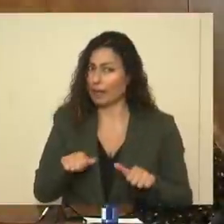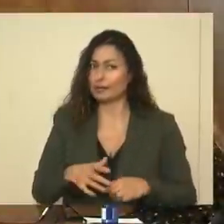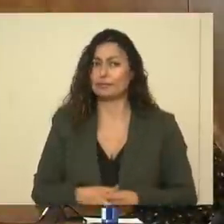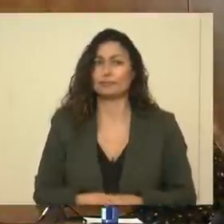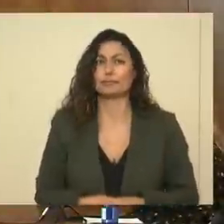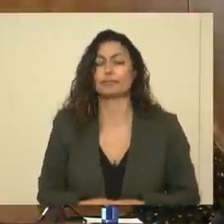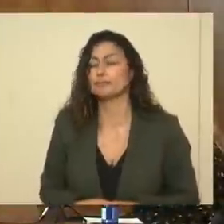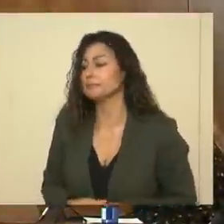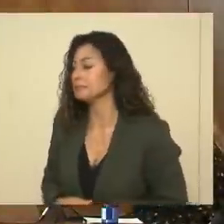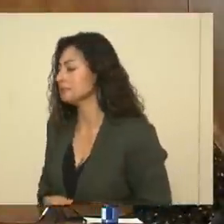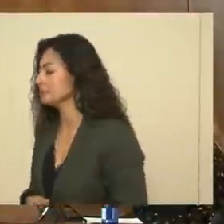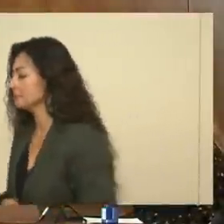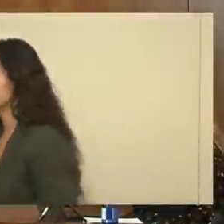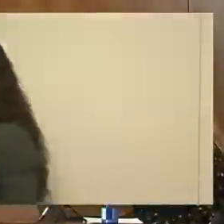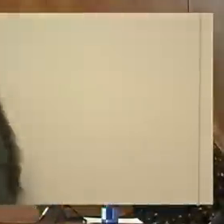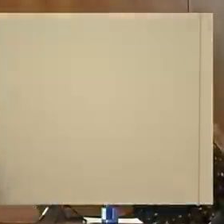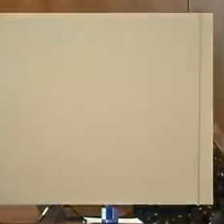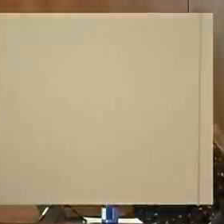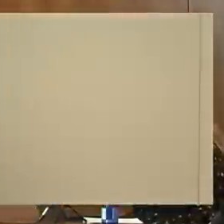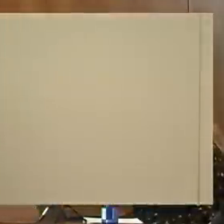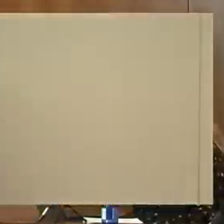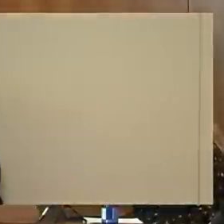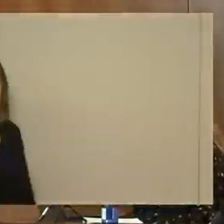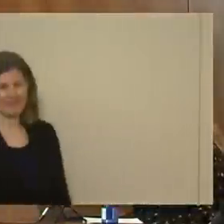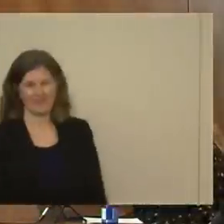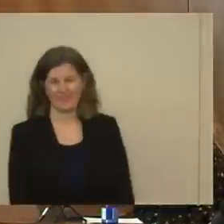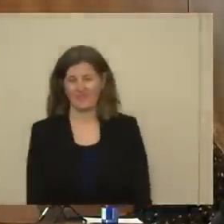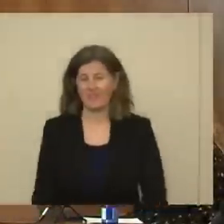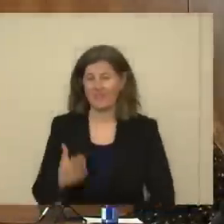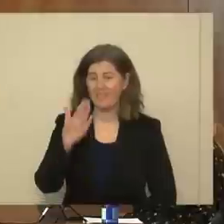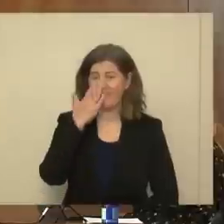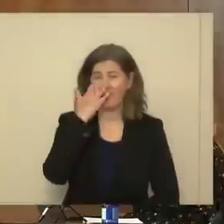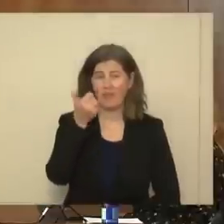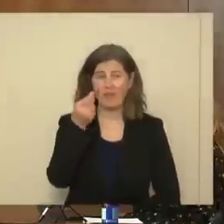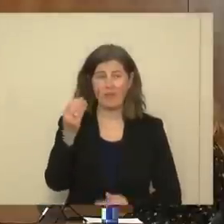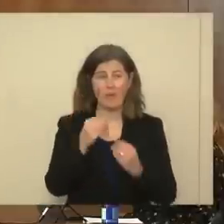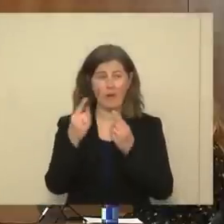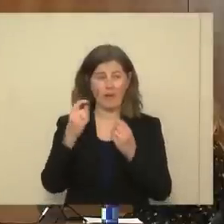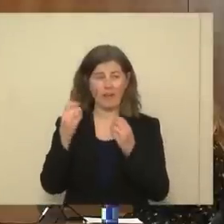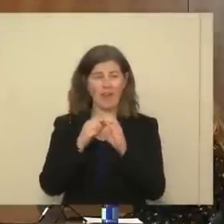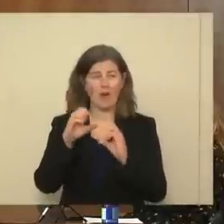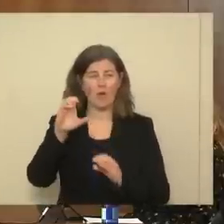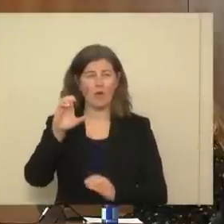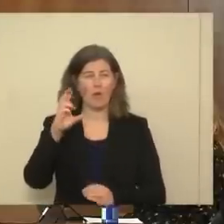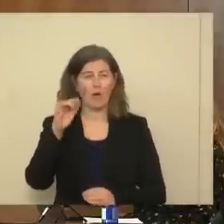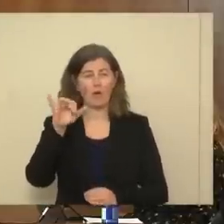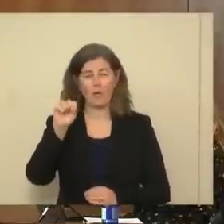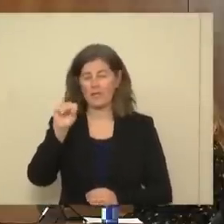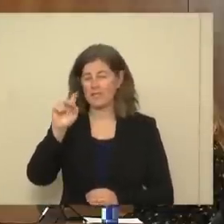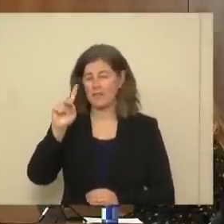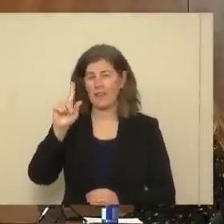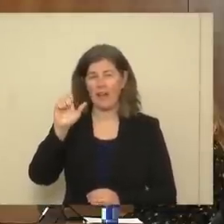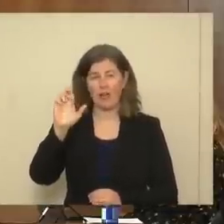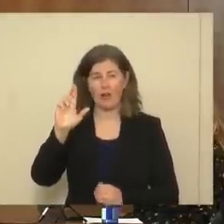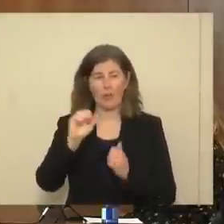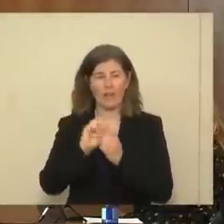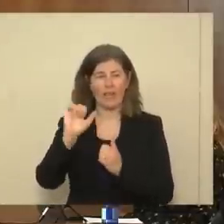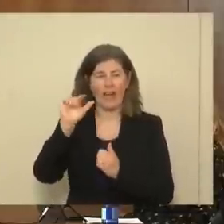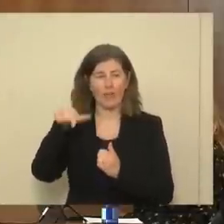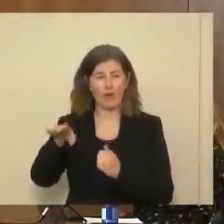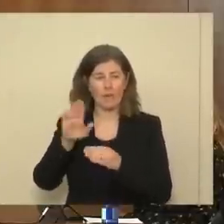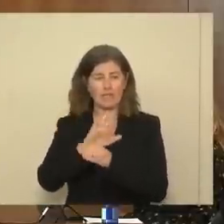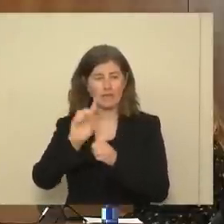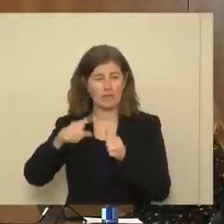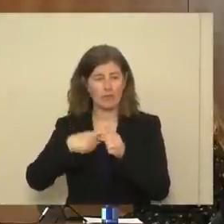Thank you, Governor. Just a couple more questions before we wrap up. We'll go to Chris Keller with Albuquerque Business first. Chris, you're unmuted. Go right ahead.